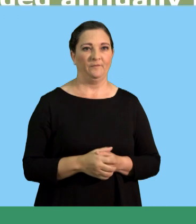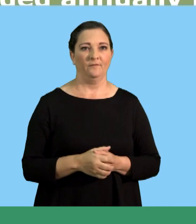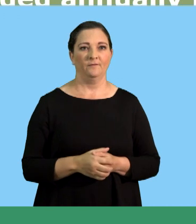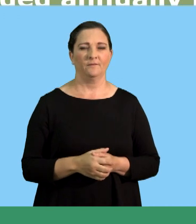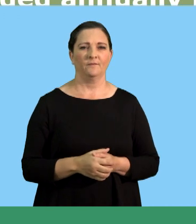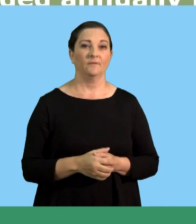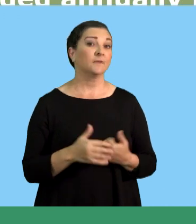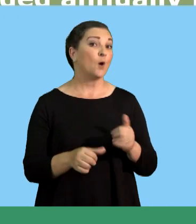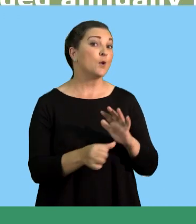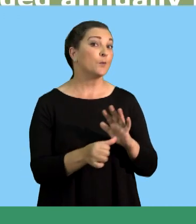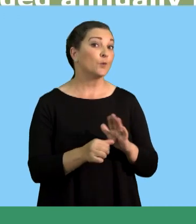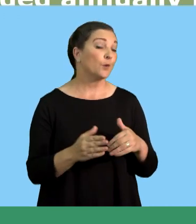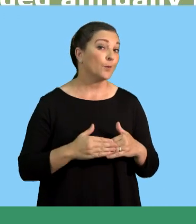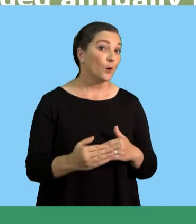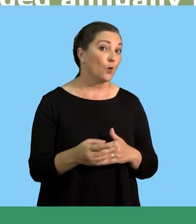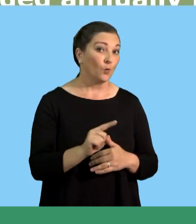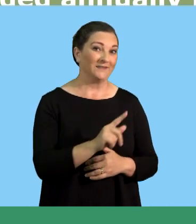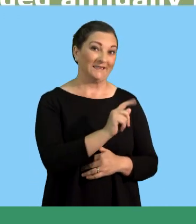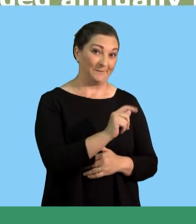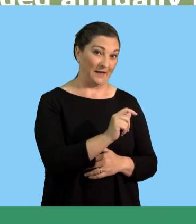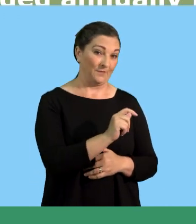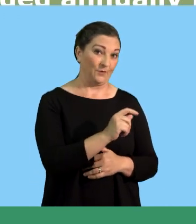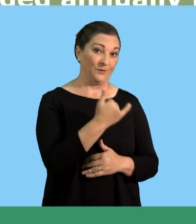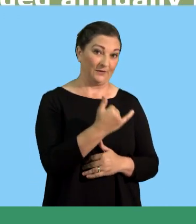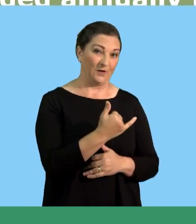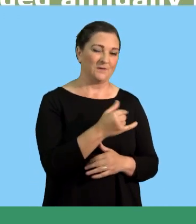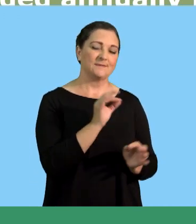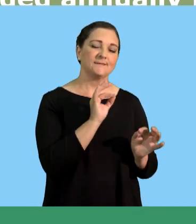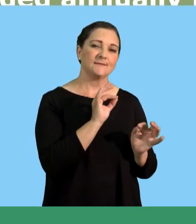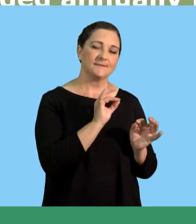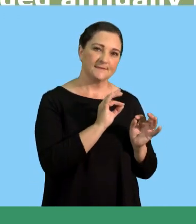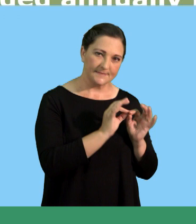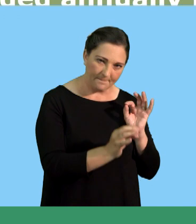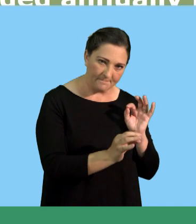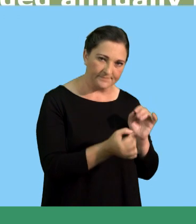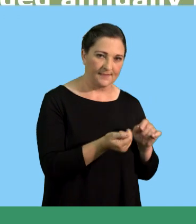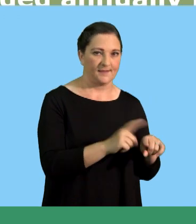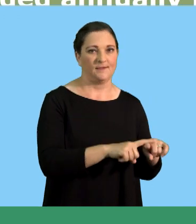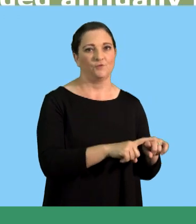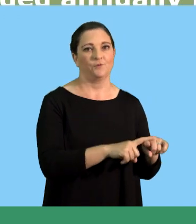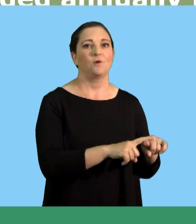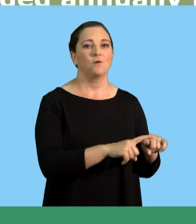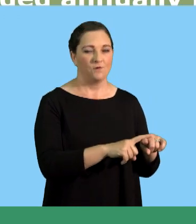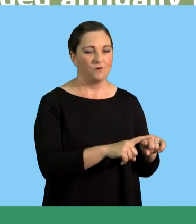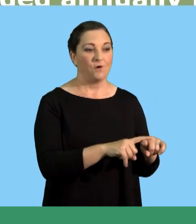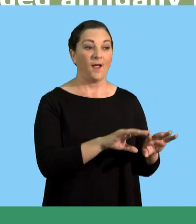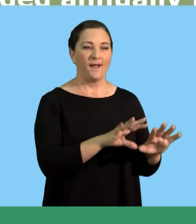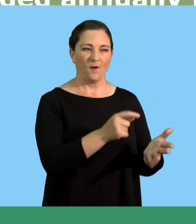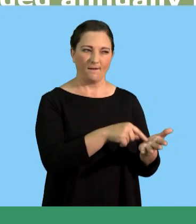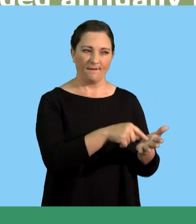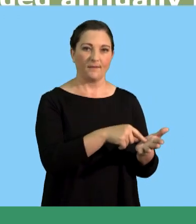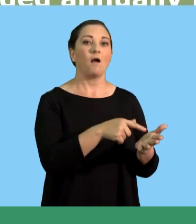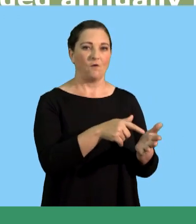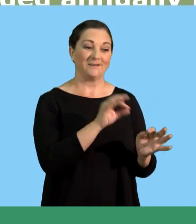calculations. So this is for two years. And another important information is that TAPELO has invested using simple interest. Meaning, the